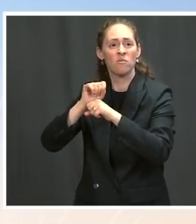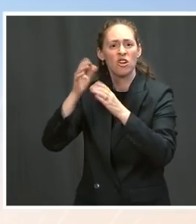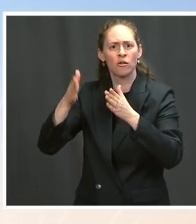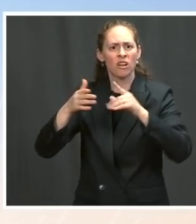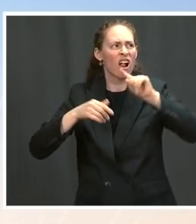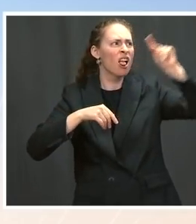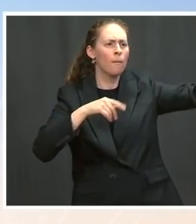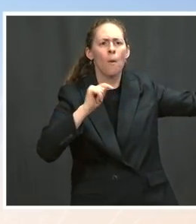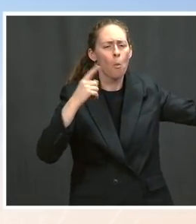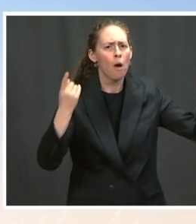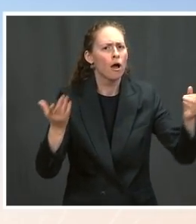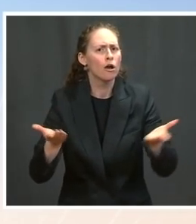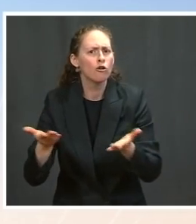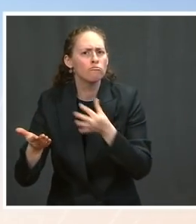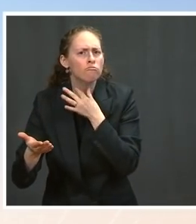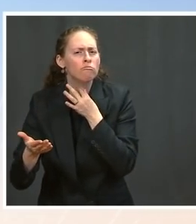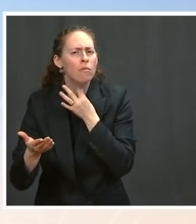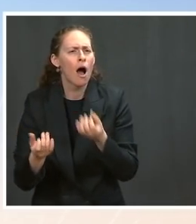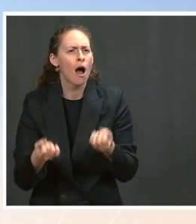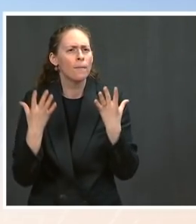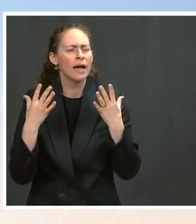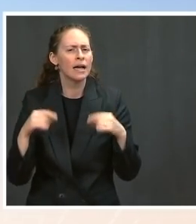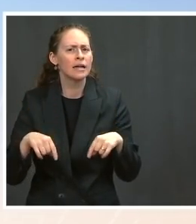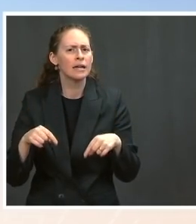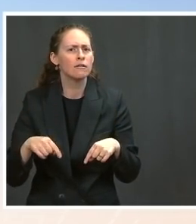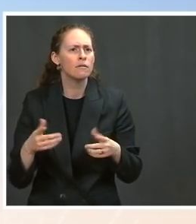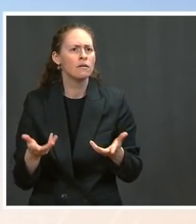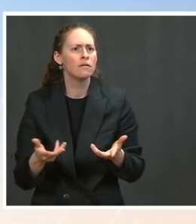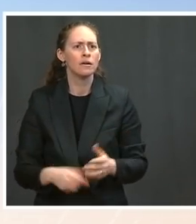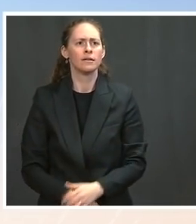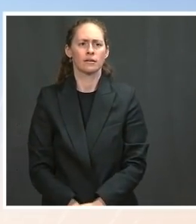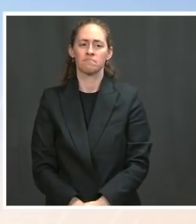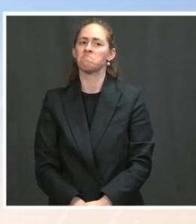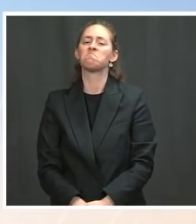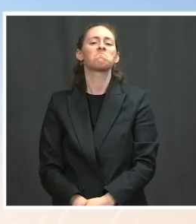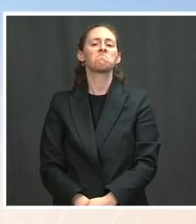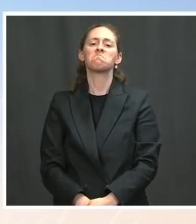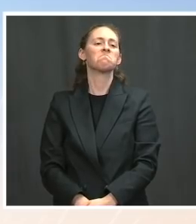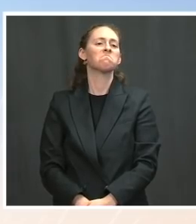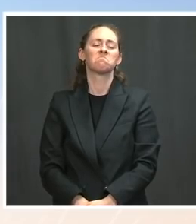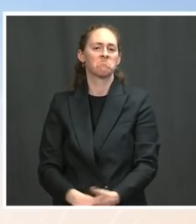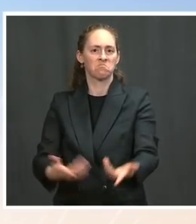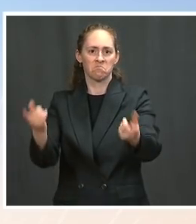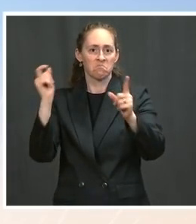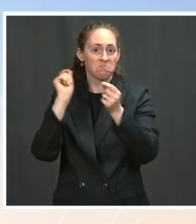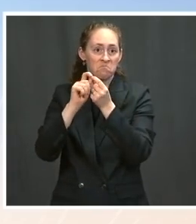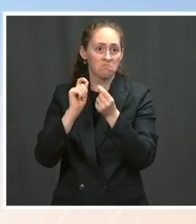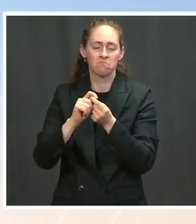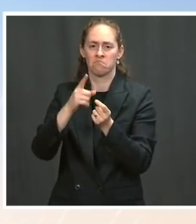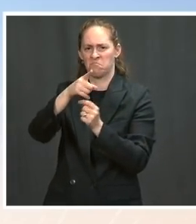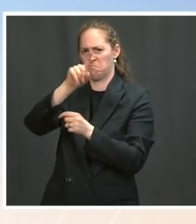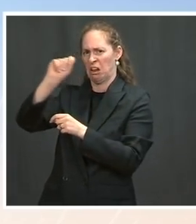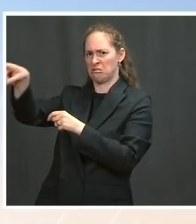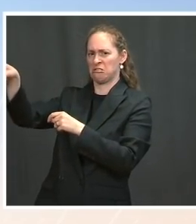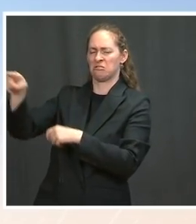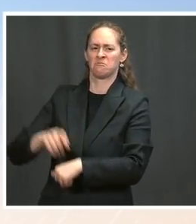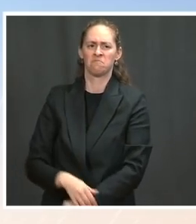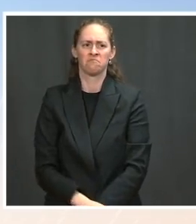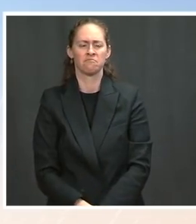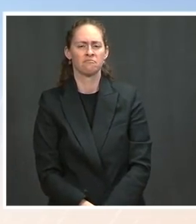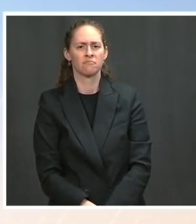I don't have any more specifics on reported incidents. I'm happy to see if there's more we can provide on that. The And how many cases total